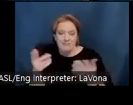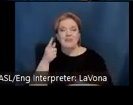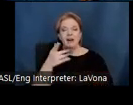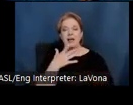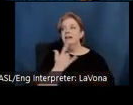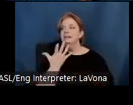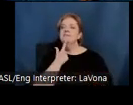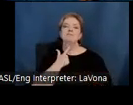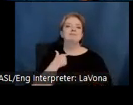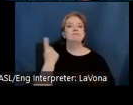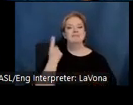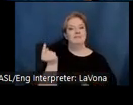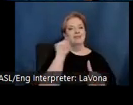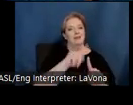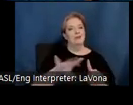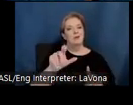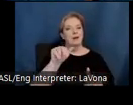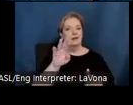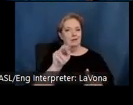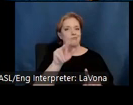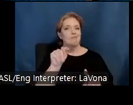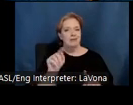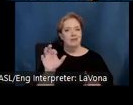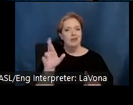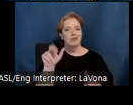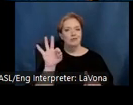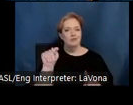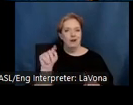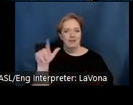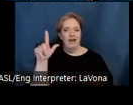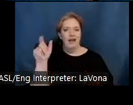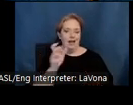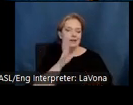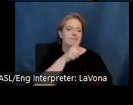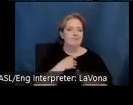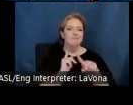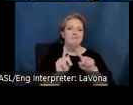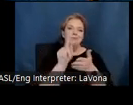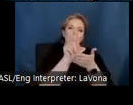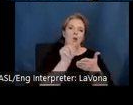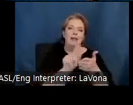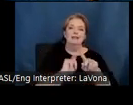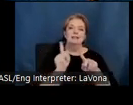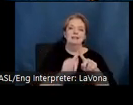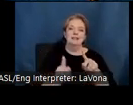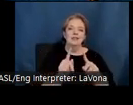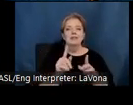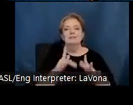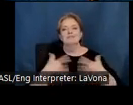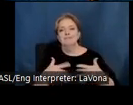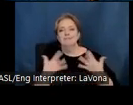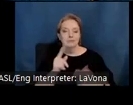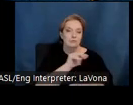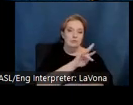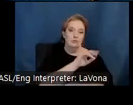stop by the tasting room at Claremont, craft ales, and enjoy weekly special events from trivia to fresh